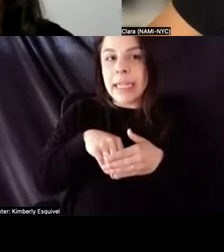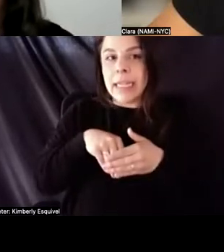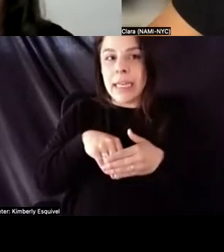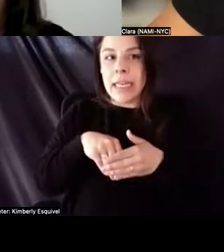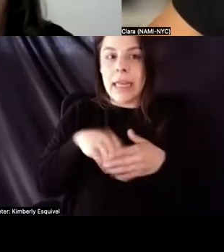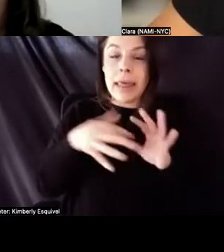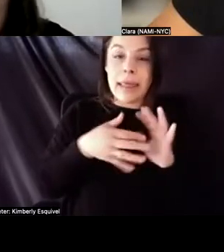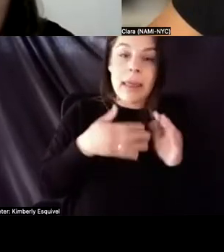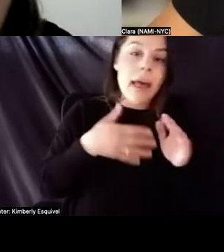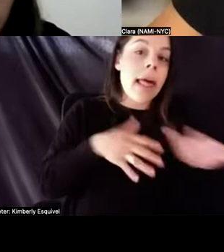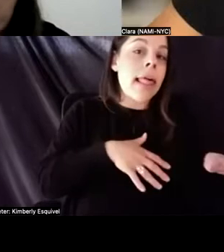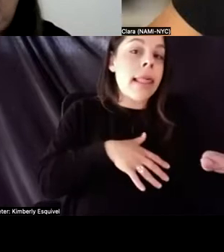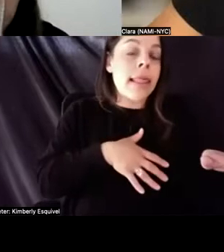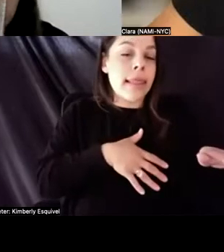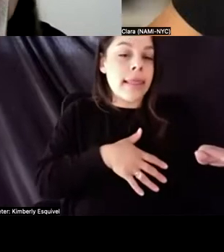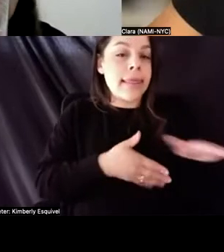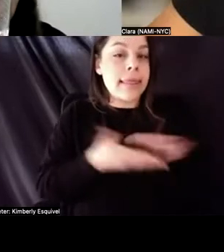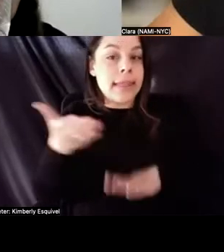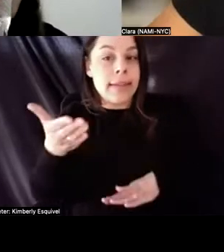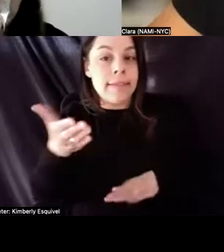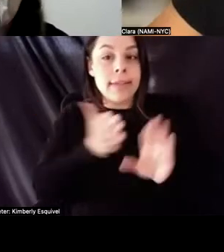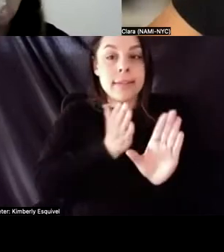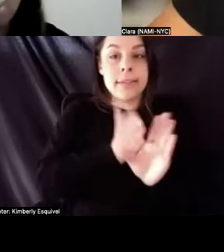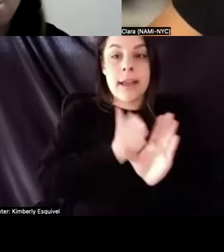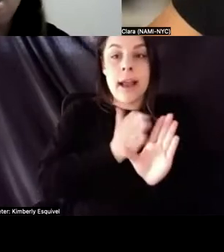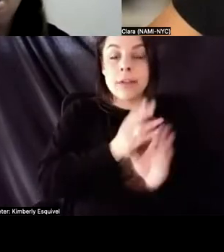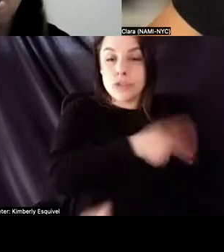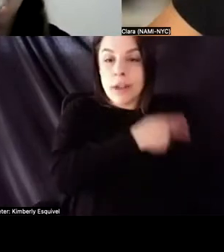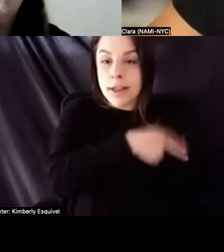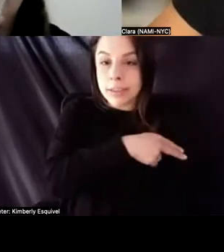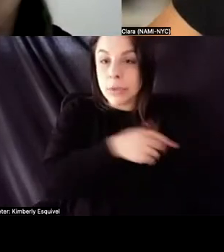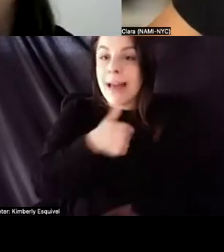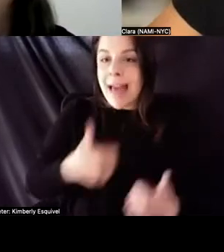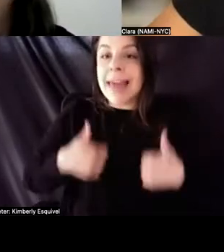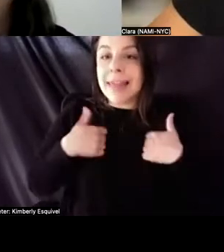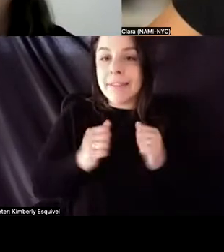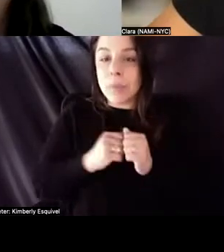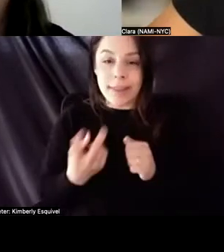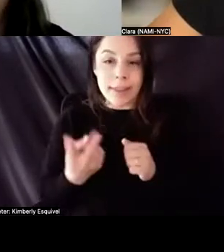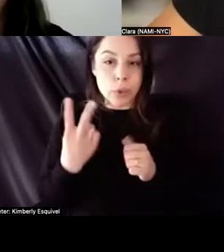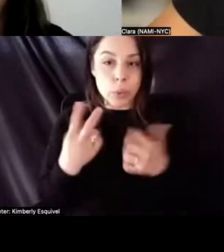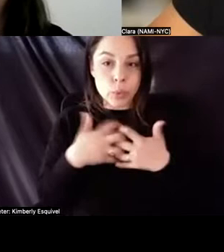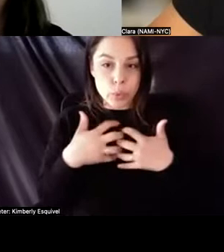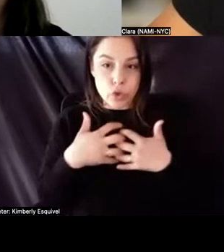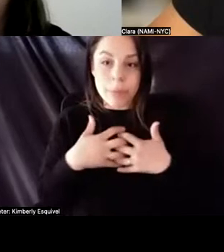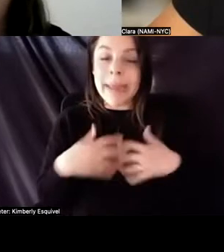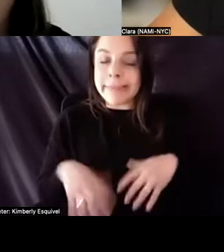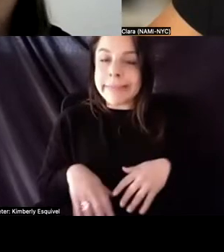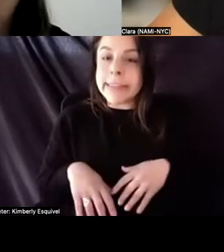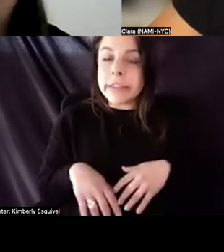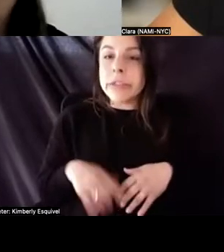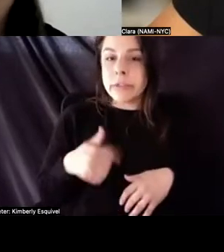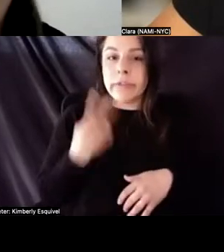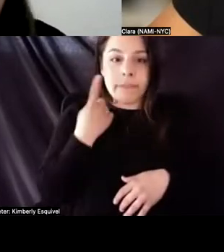psychiatric hospital, um, I lived with two roommates and, um, so I was in, I guess, an apartment treatment kind of, um, uh, stage for two